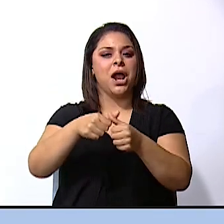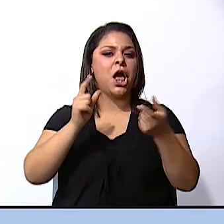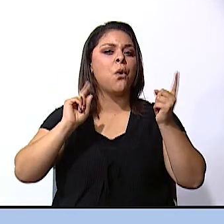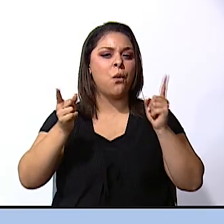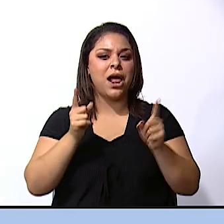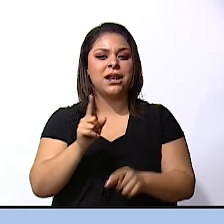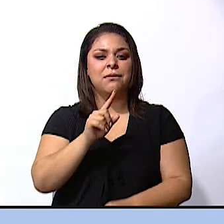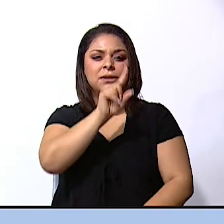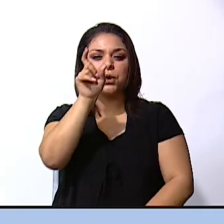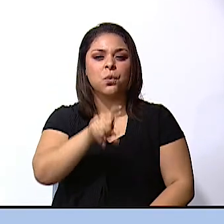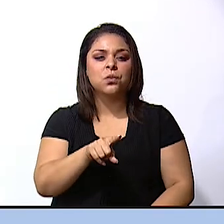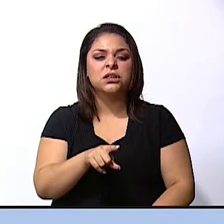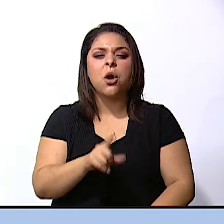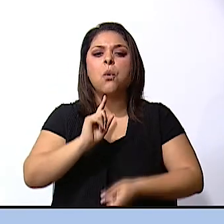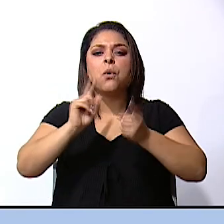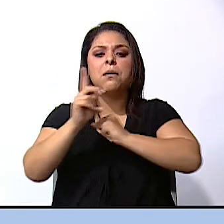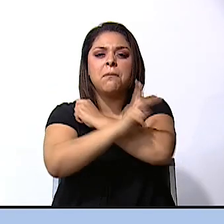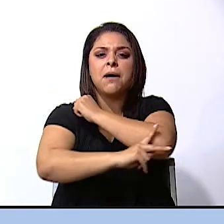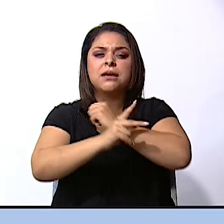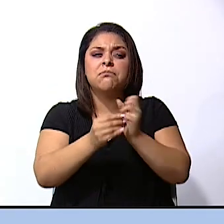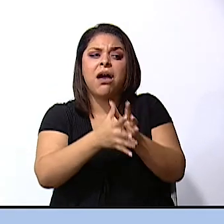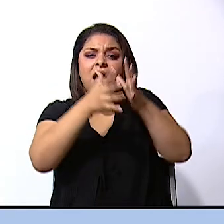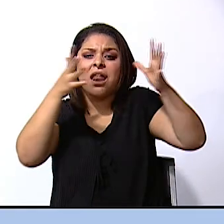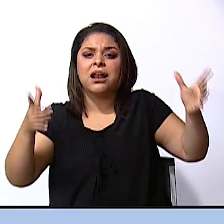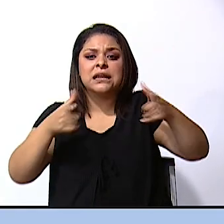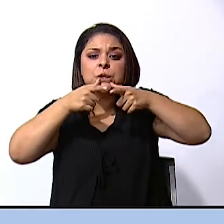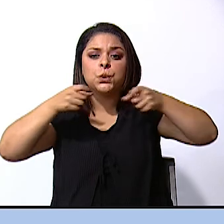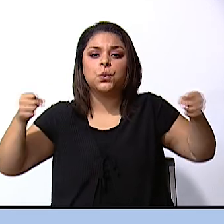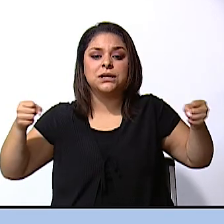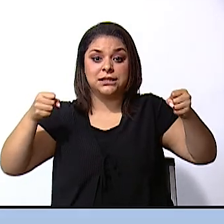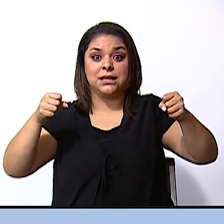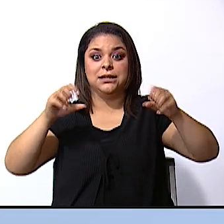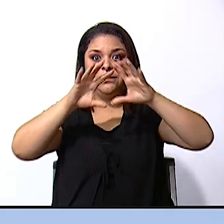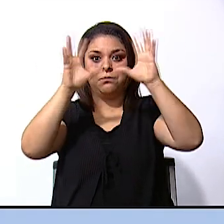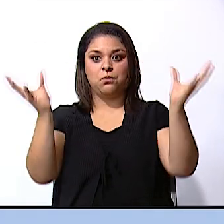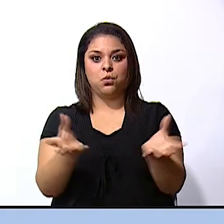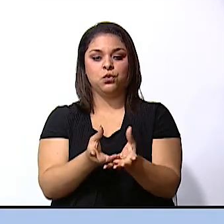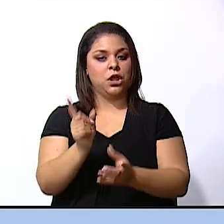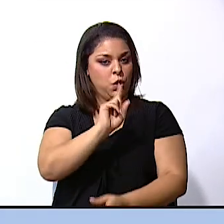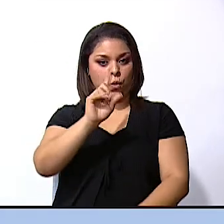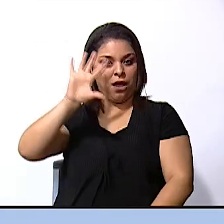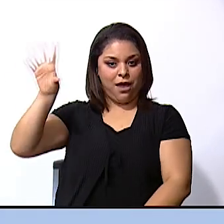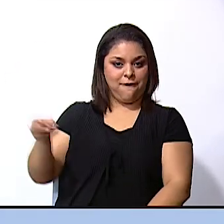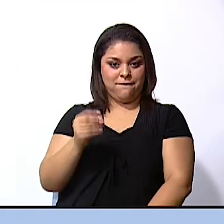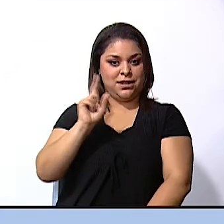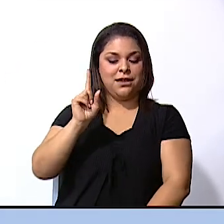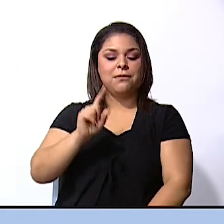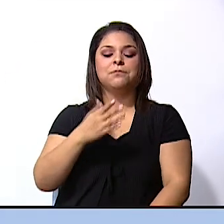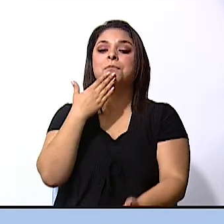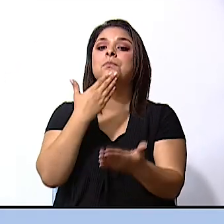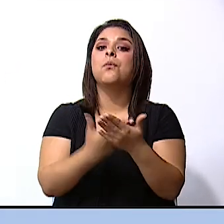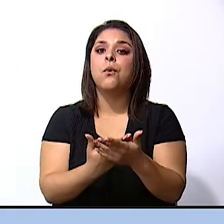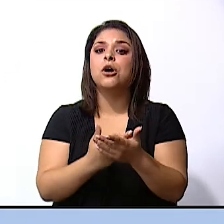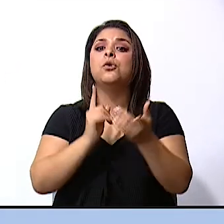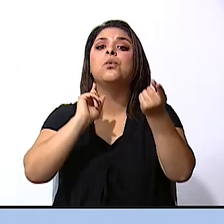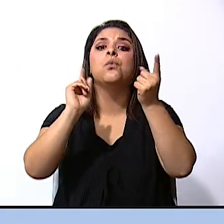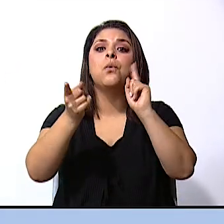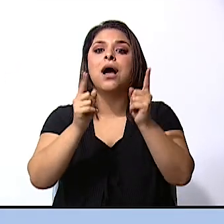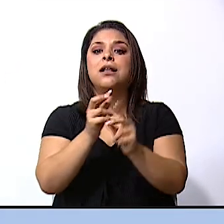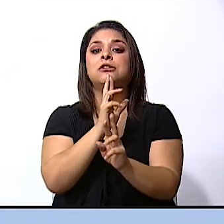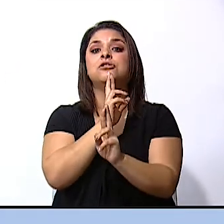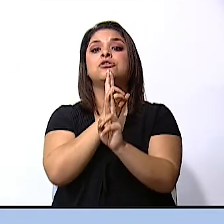what's the most linguistically diverse country in the world, which is not in Africa? Well, more than